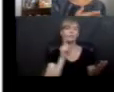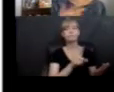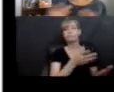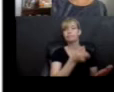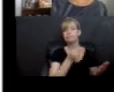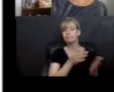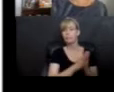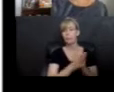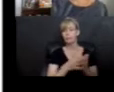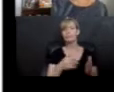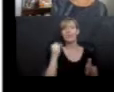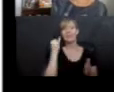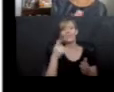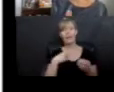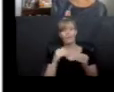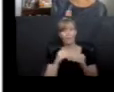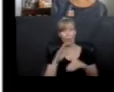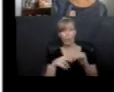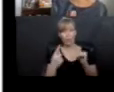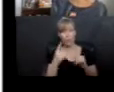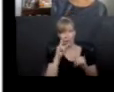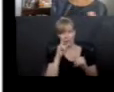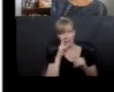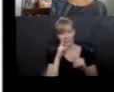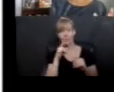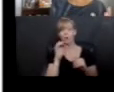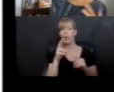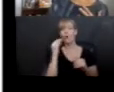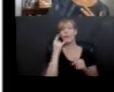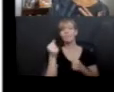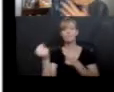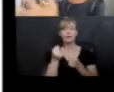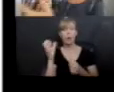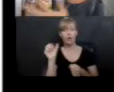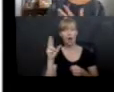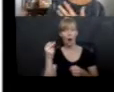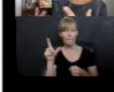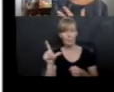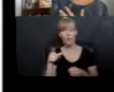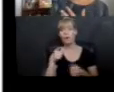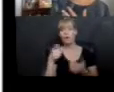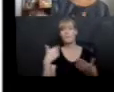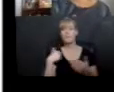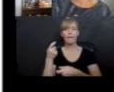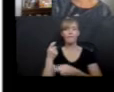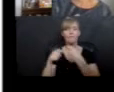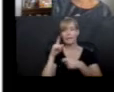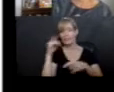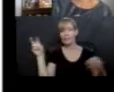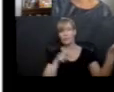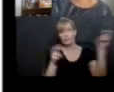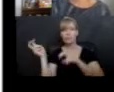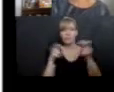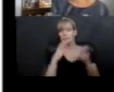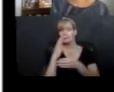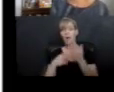you have more than one kiddo or you're helping to do some carpooling, you might have kids in the car at different times and you have some have to wait for each